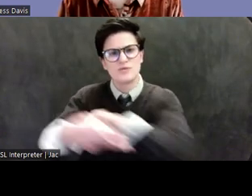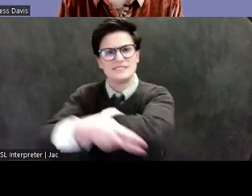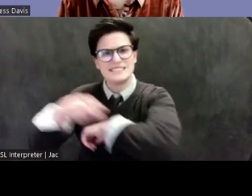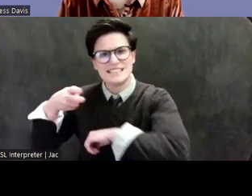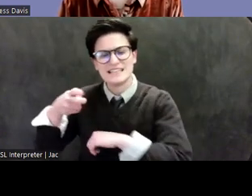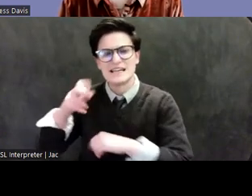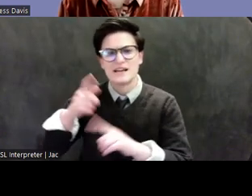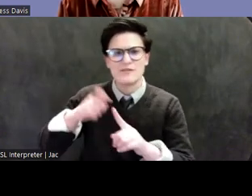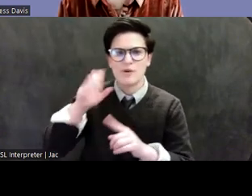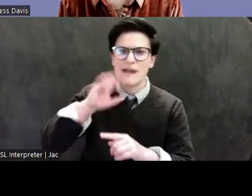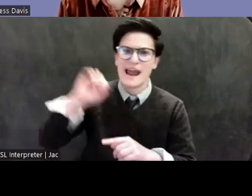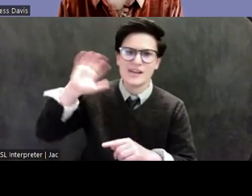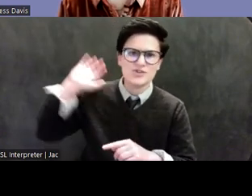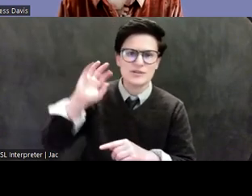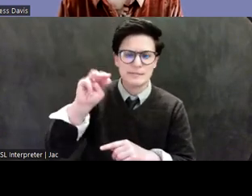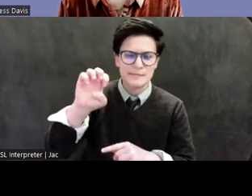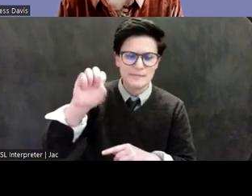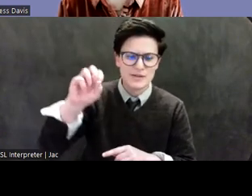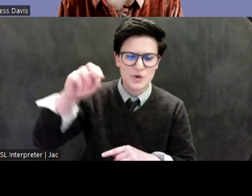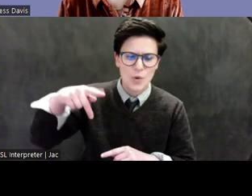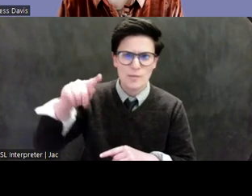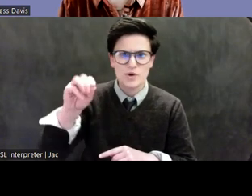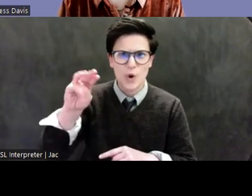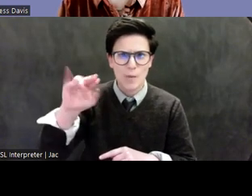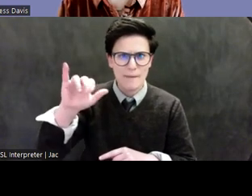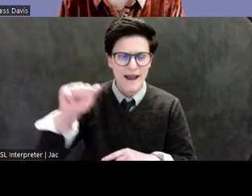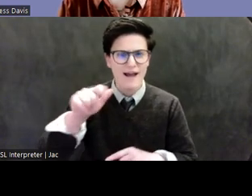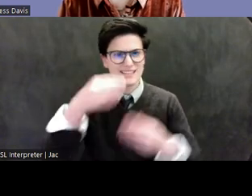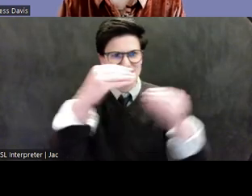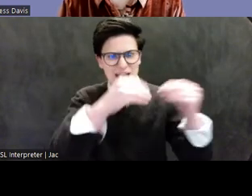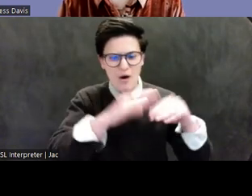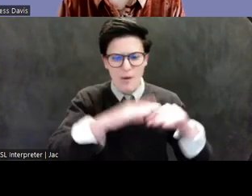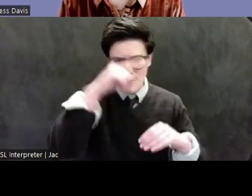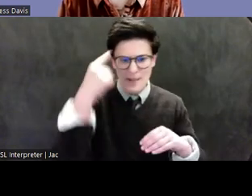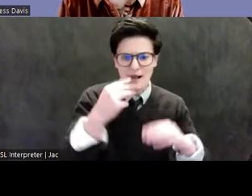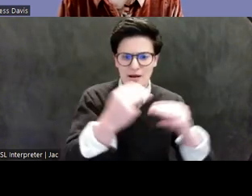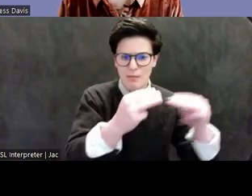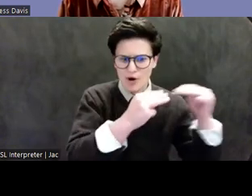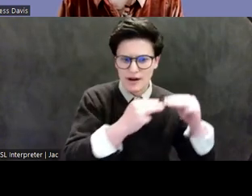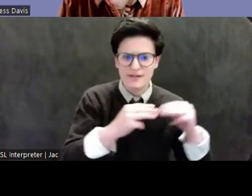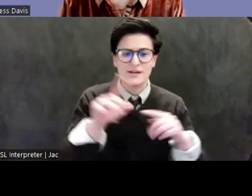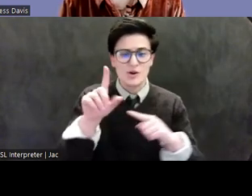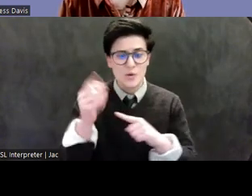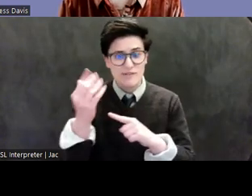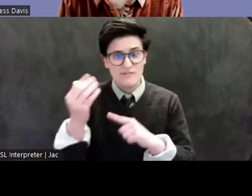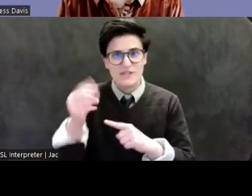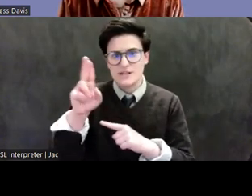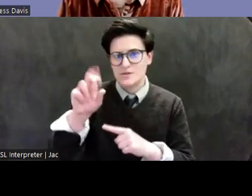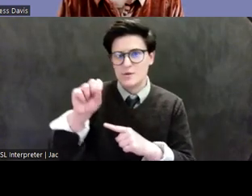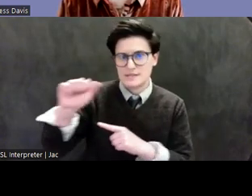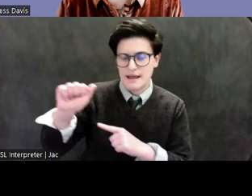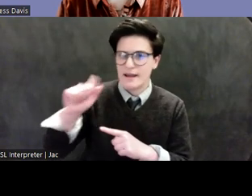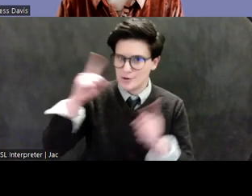2015, this had been confirmed by the UN Security Council, and that same year, the U.S. Federal Bureau of Investigation likewise announced